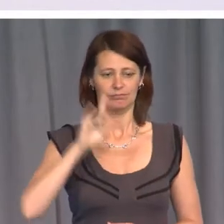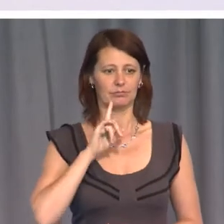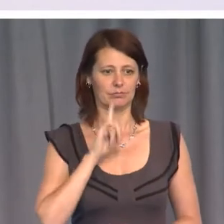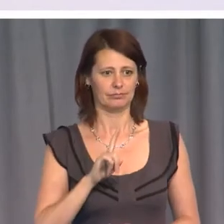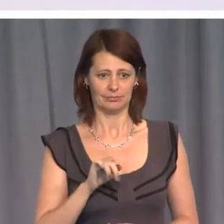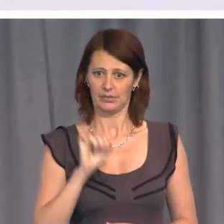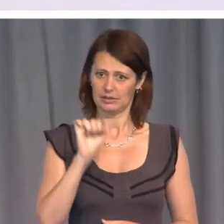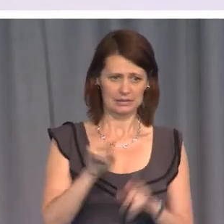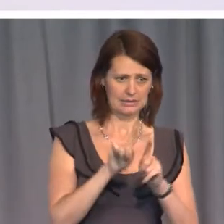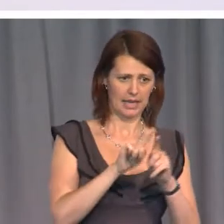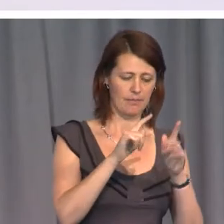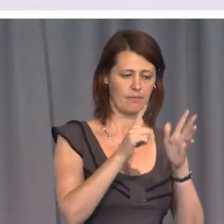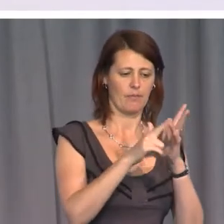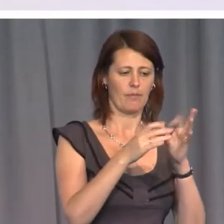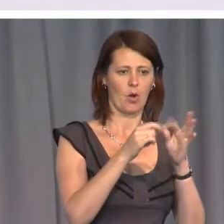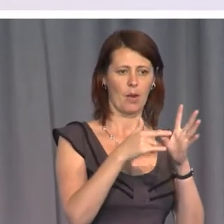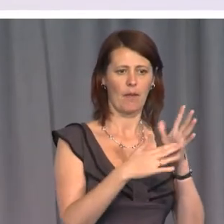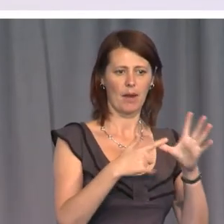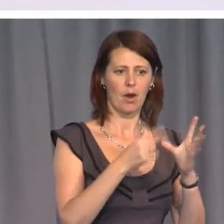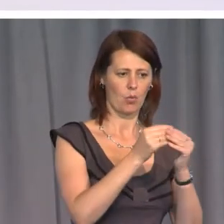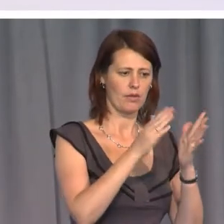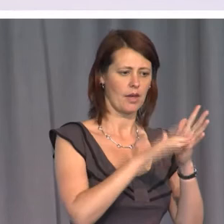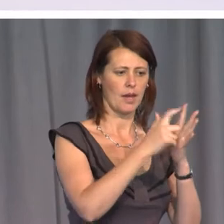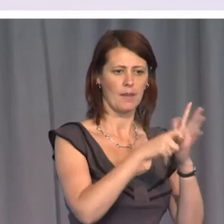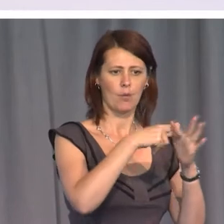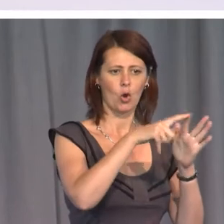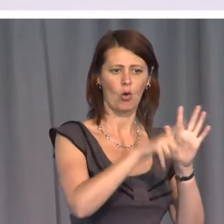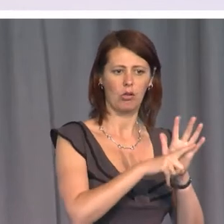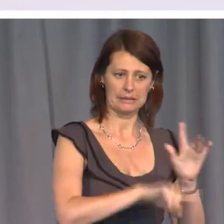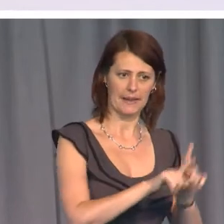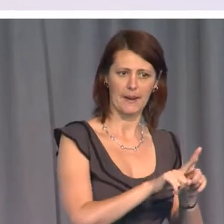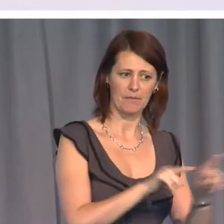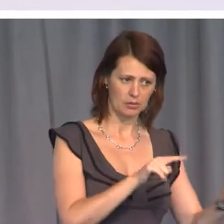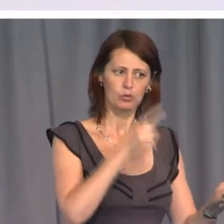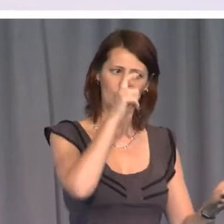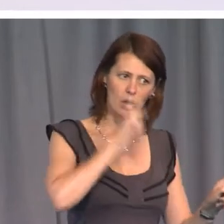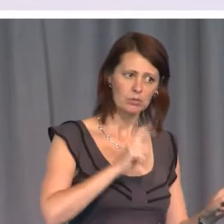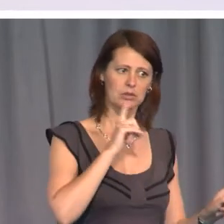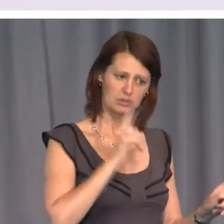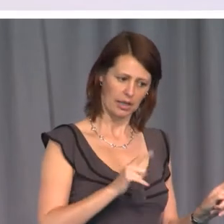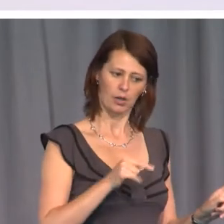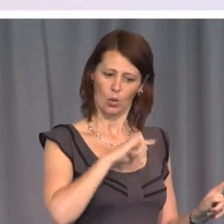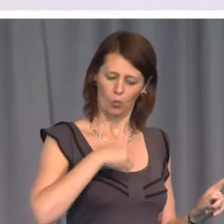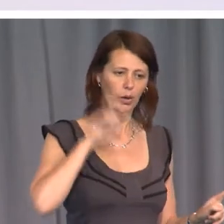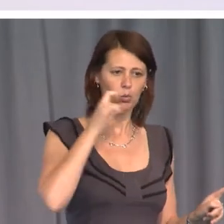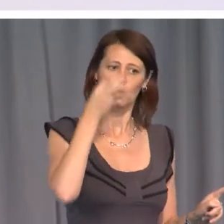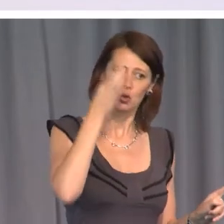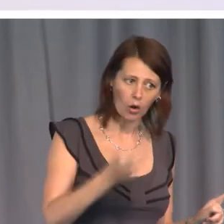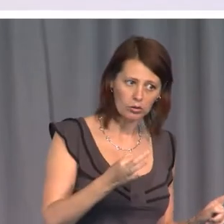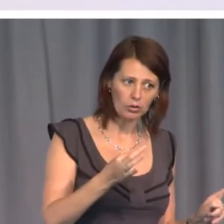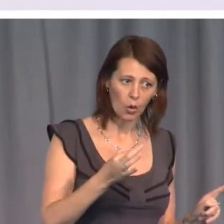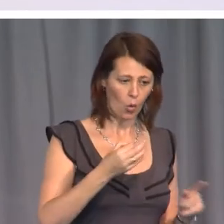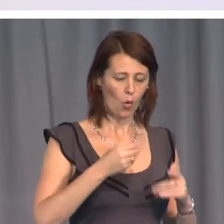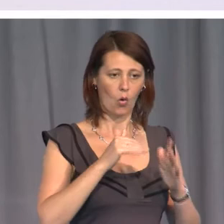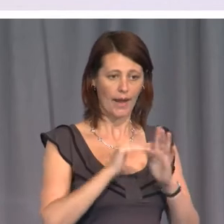as Obama did in relation to Merkel, and to promise we will not now or at any time in the future